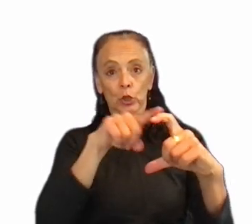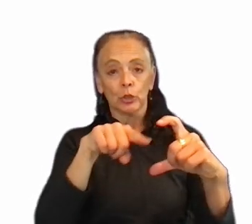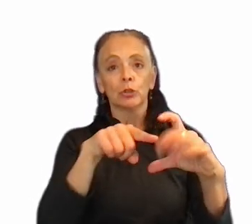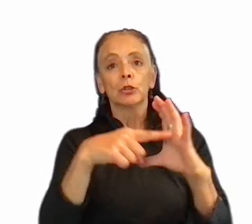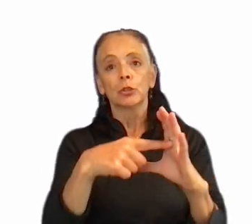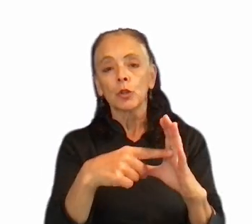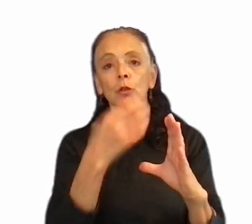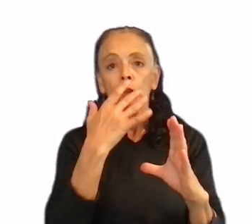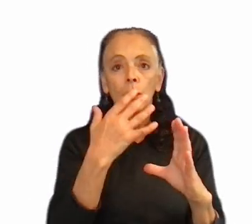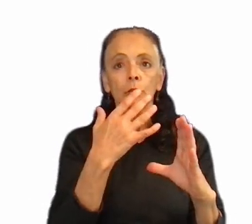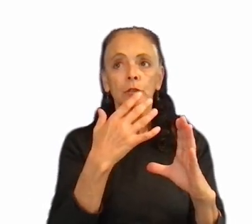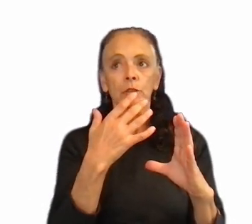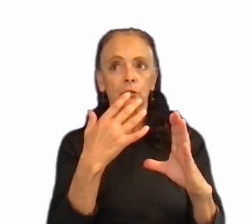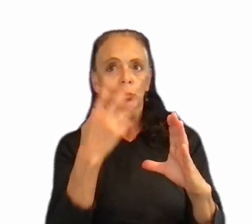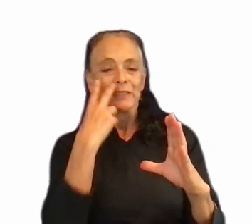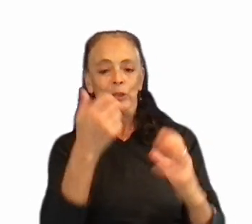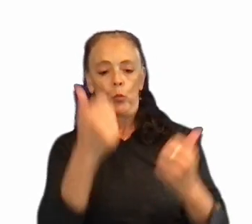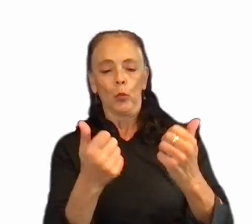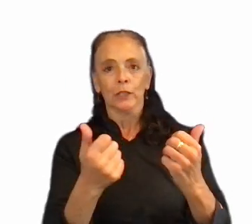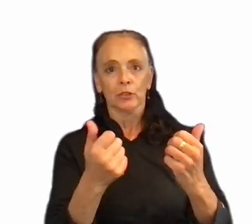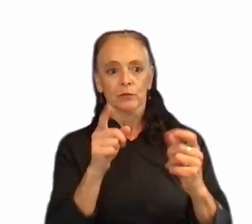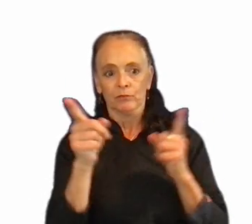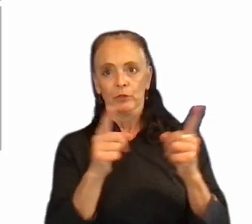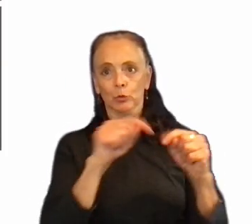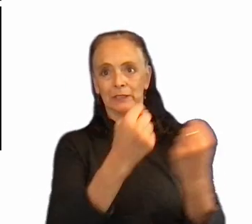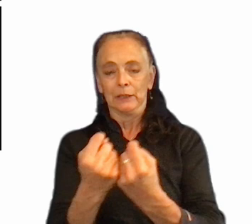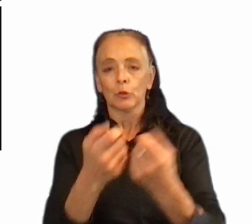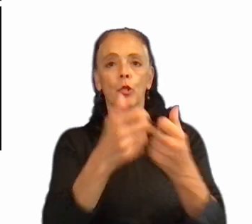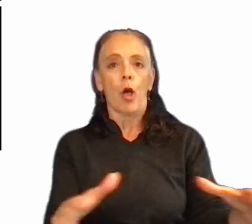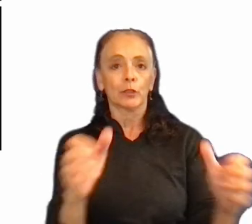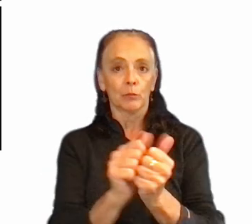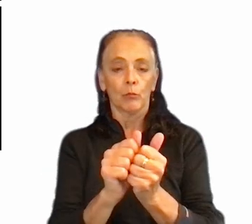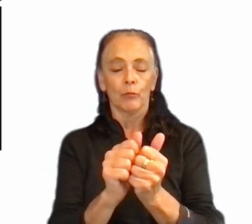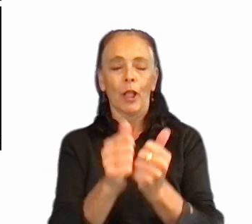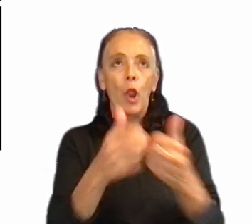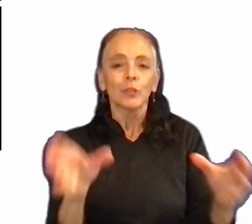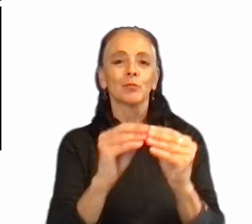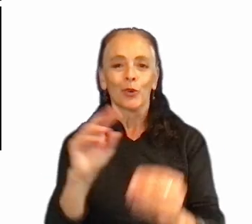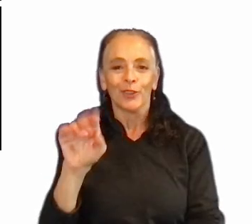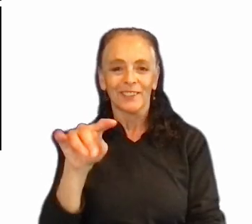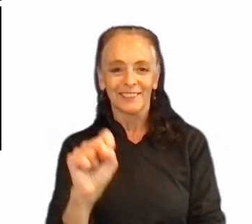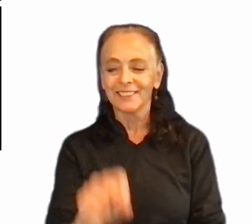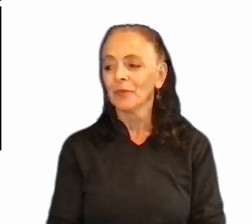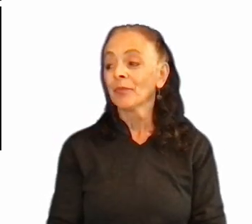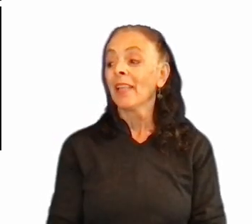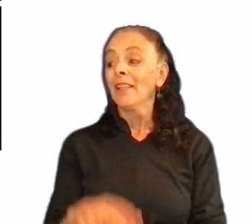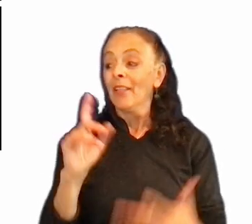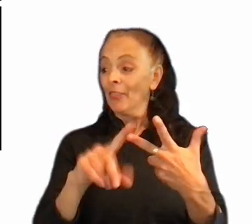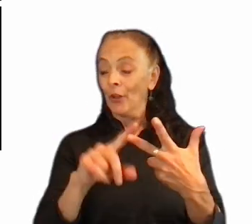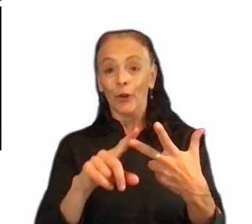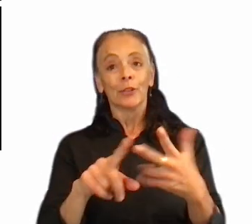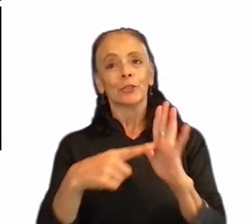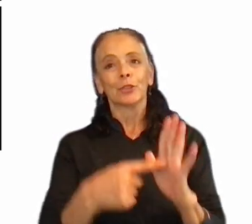which of the two teams has lost more units. And this one, on the other hand, now already shows four